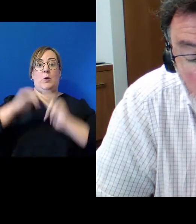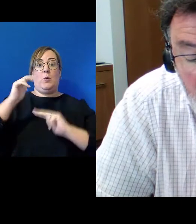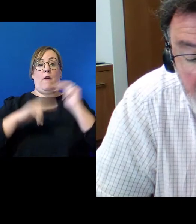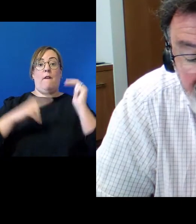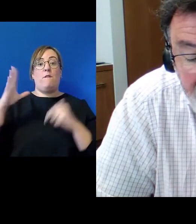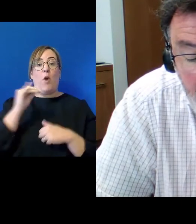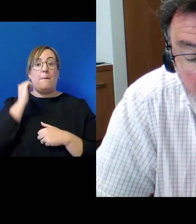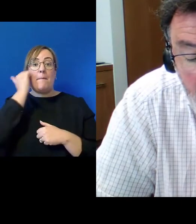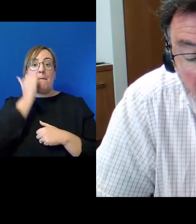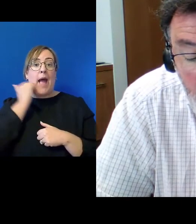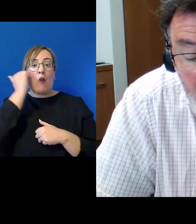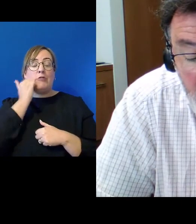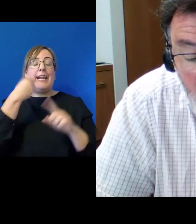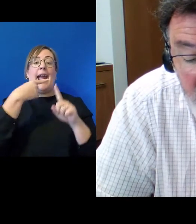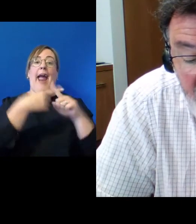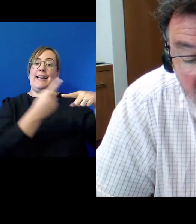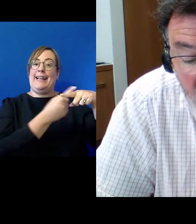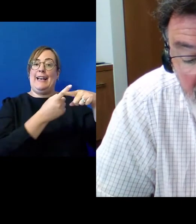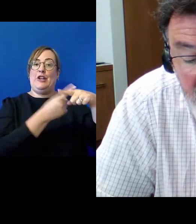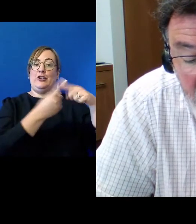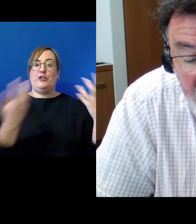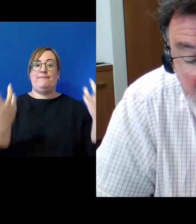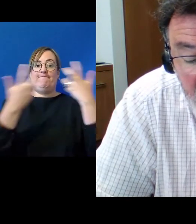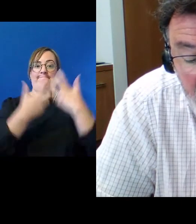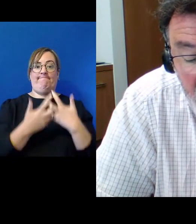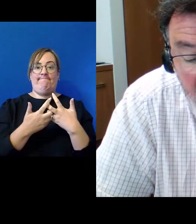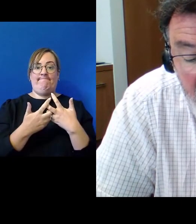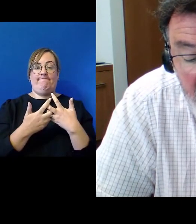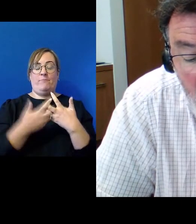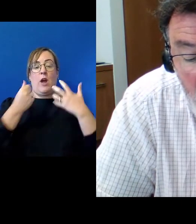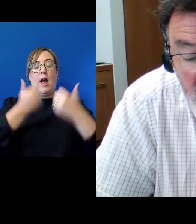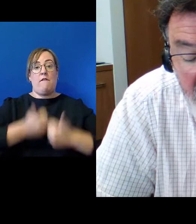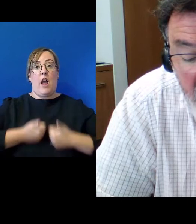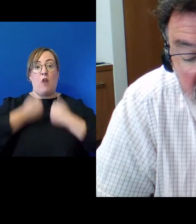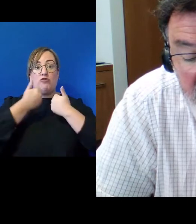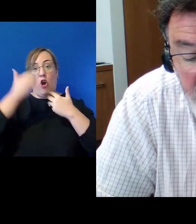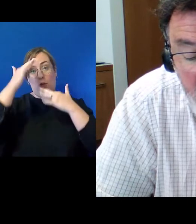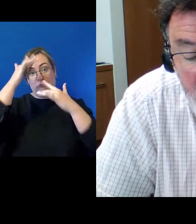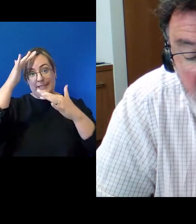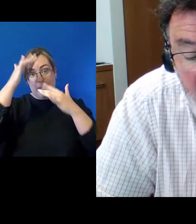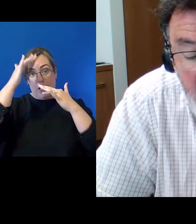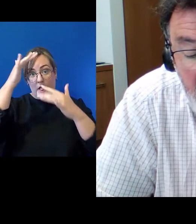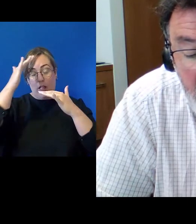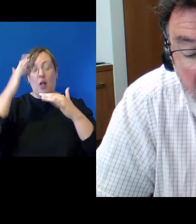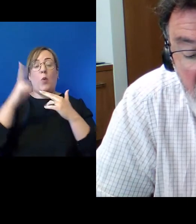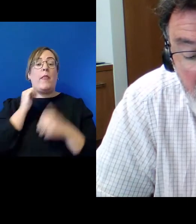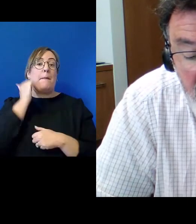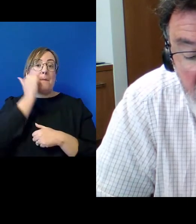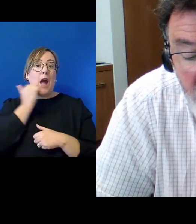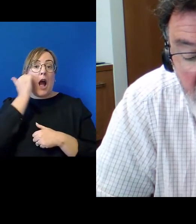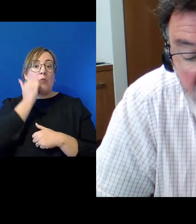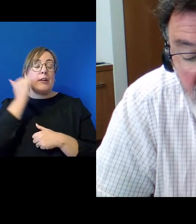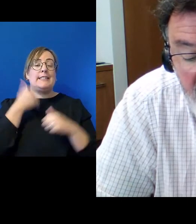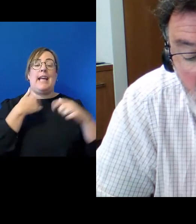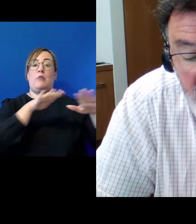equals. We do, of course, have our own protective principles that acknowledge the power asymmetry between Māori and the British